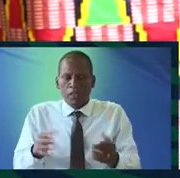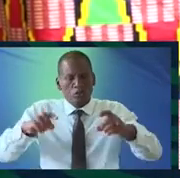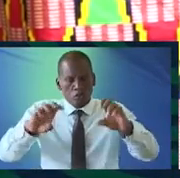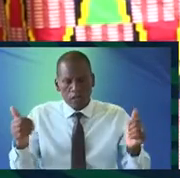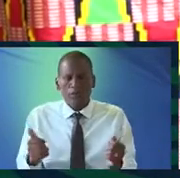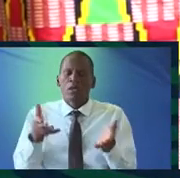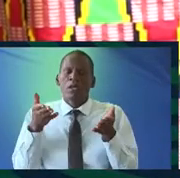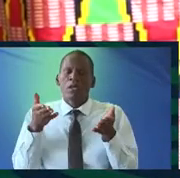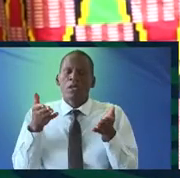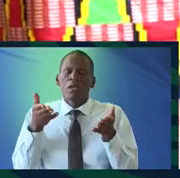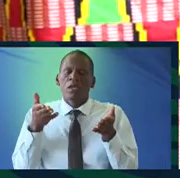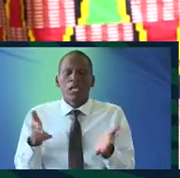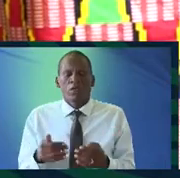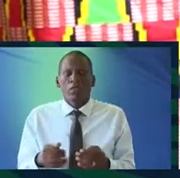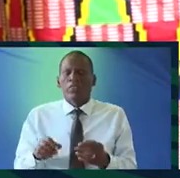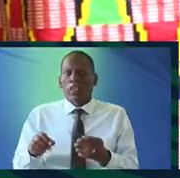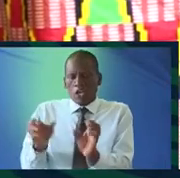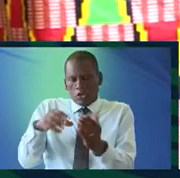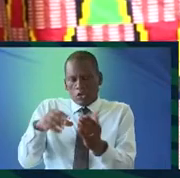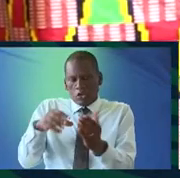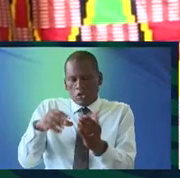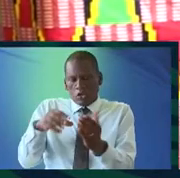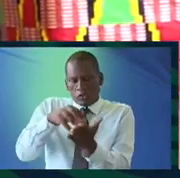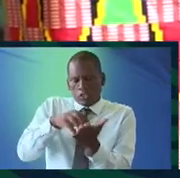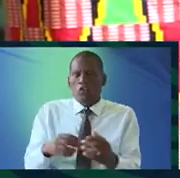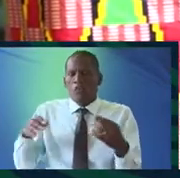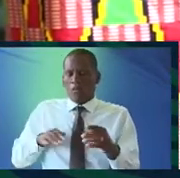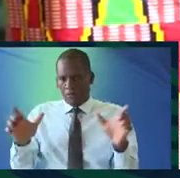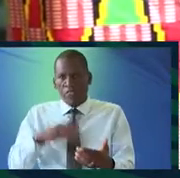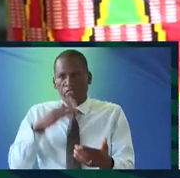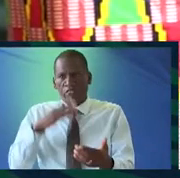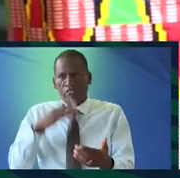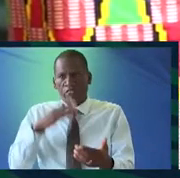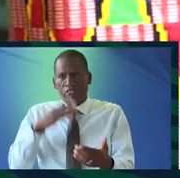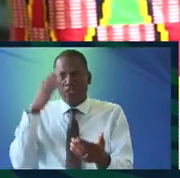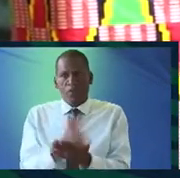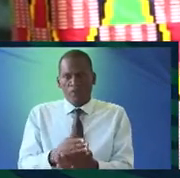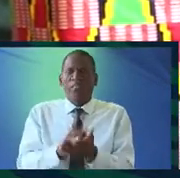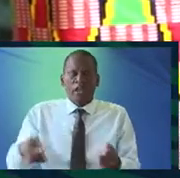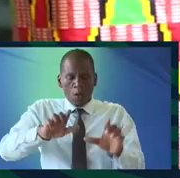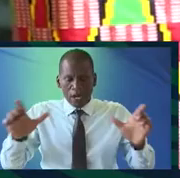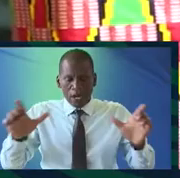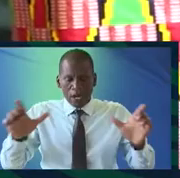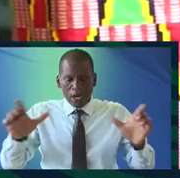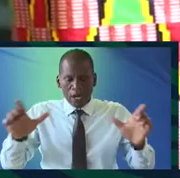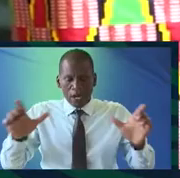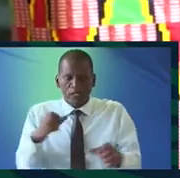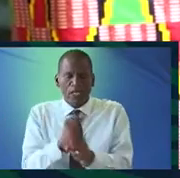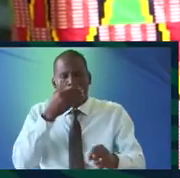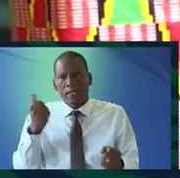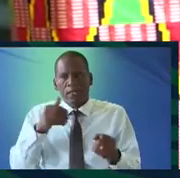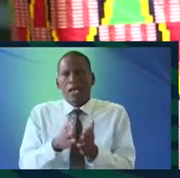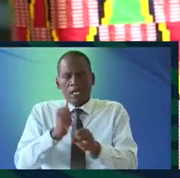excellent the so-called vernacular radio stations they have proven beyond doubt that our languages can do as